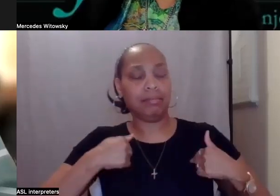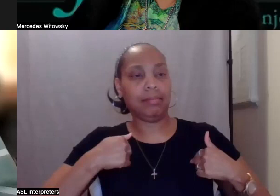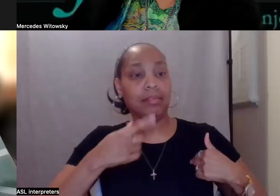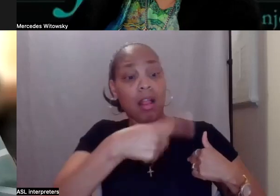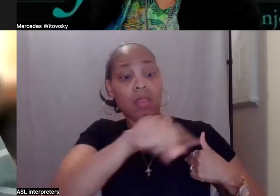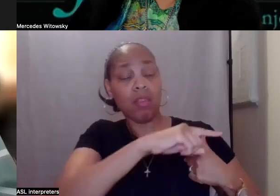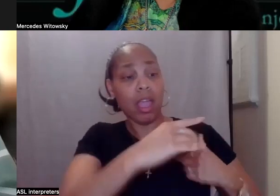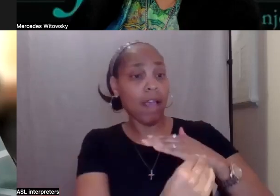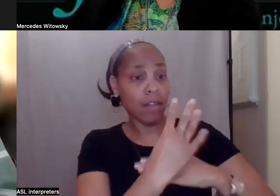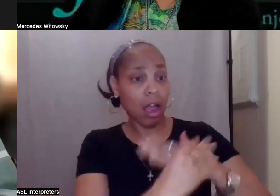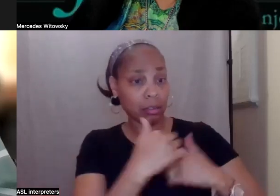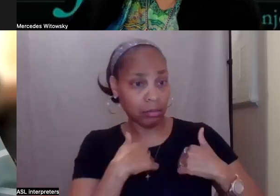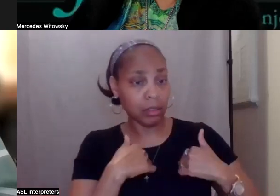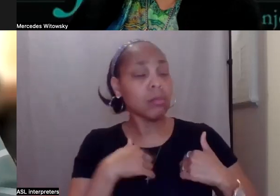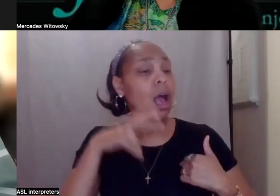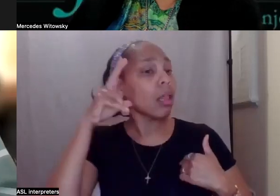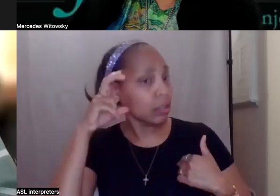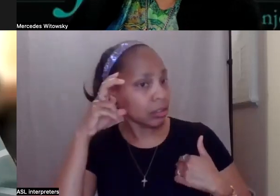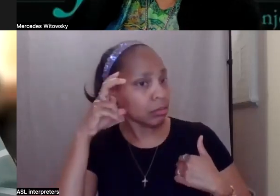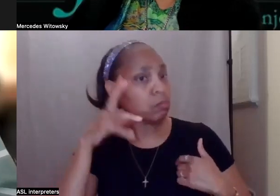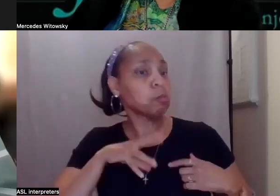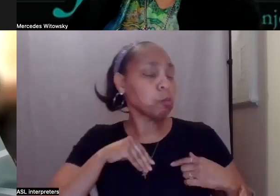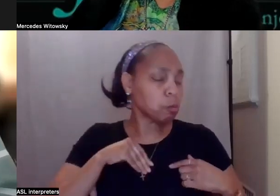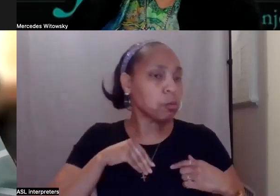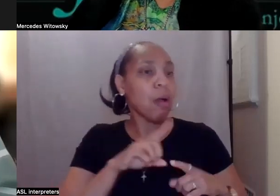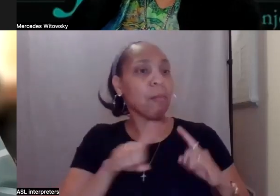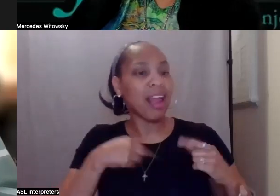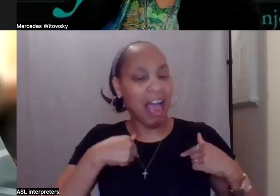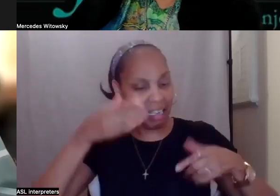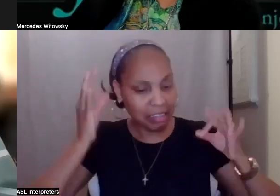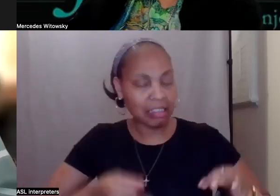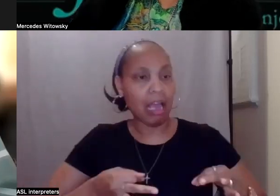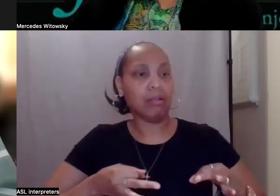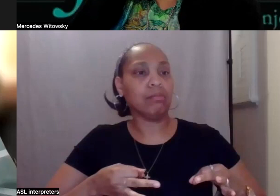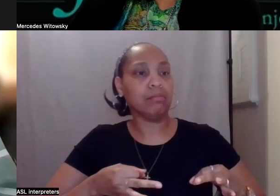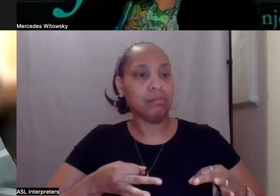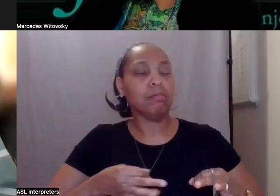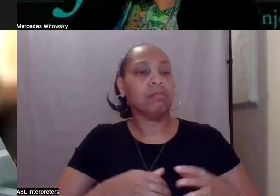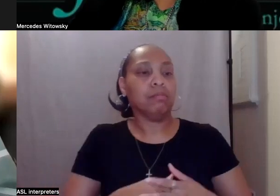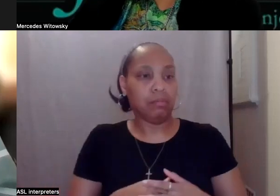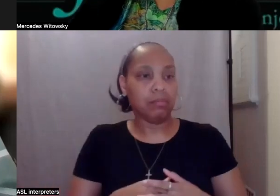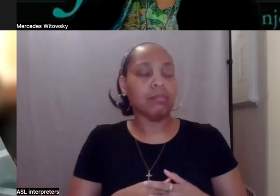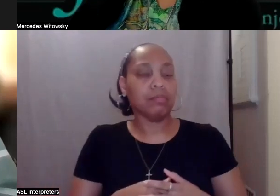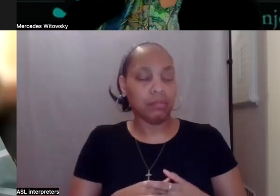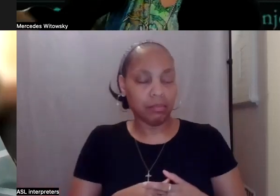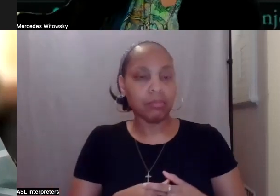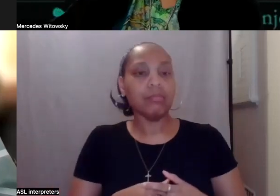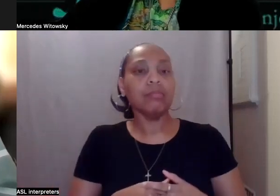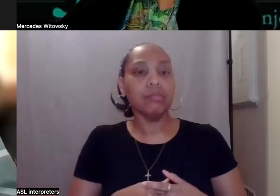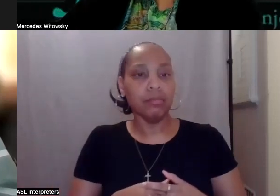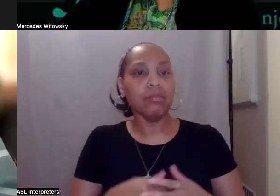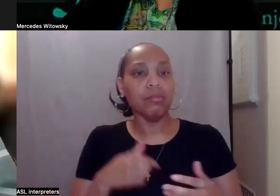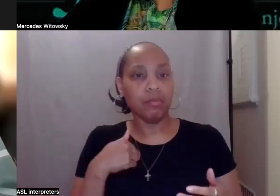which I take. But ultimately, at the end of the day, it comes down to the decision that I think is